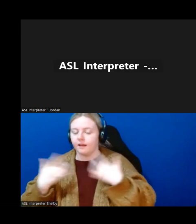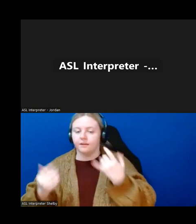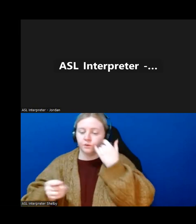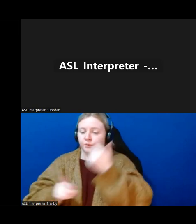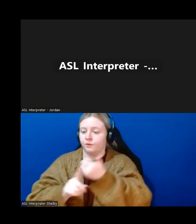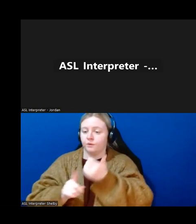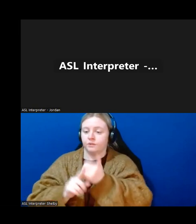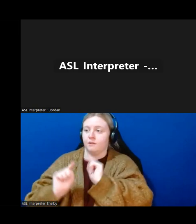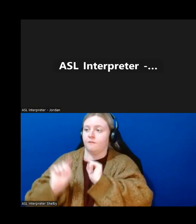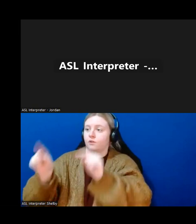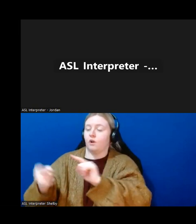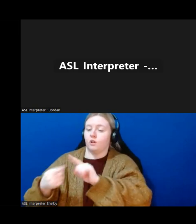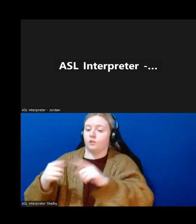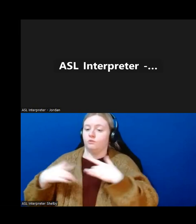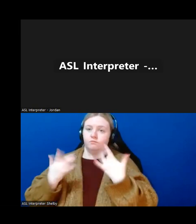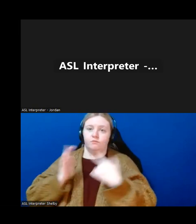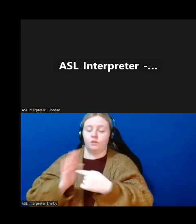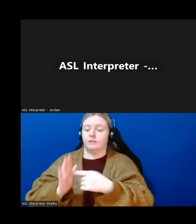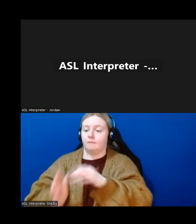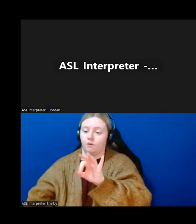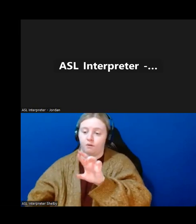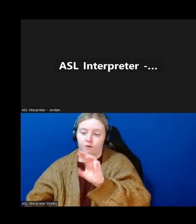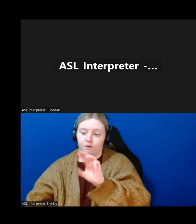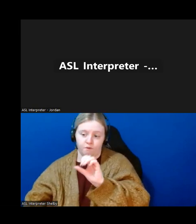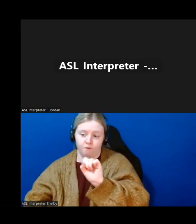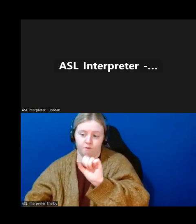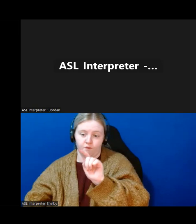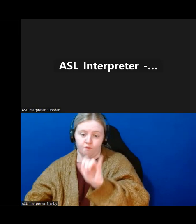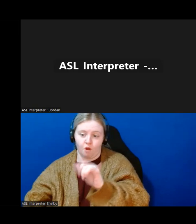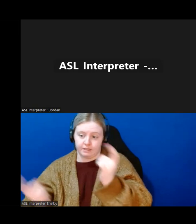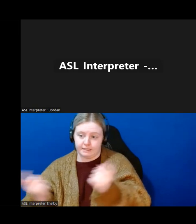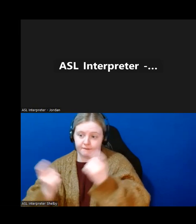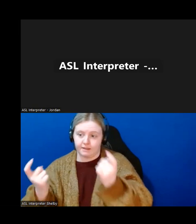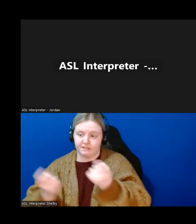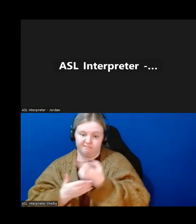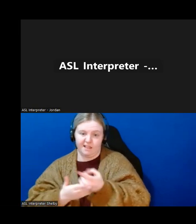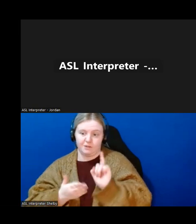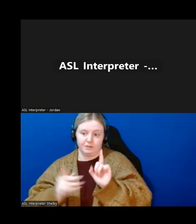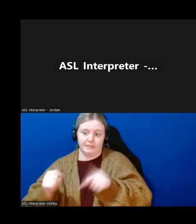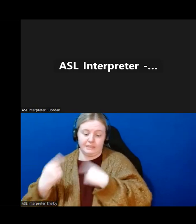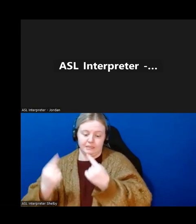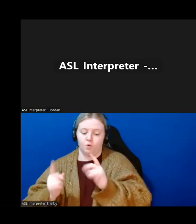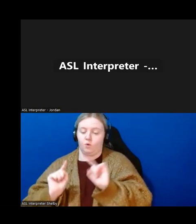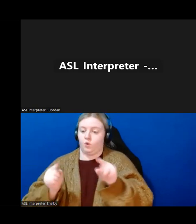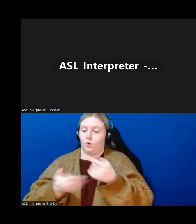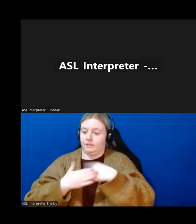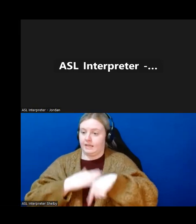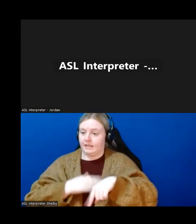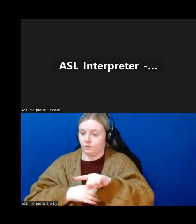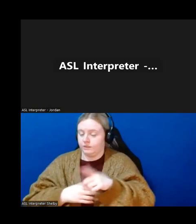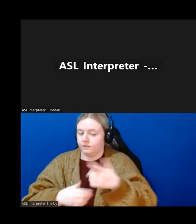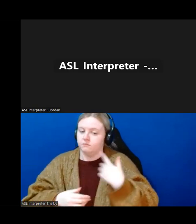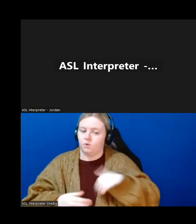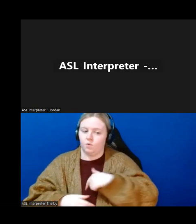anything through the Frosty Festival in the last week or so or you plan on attending next week, we provide